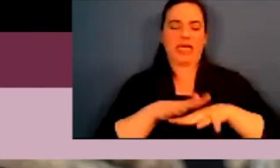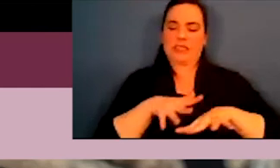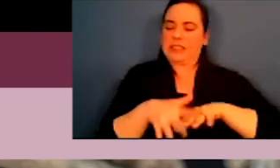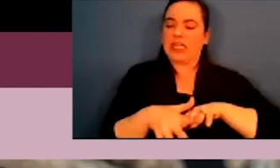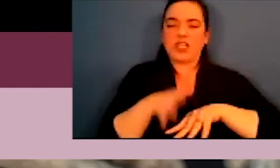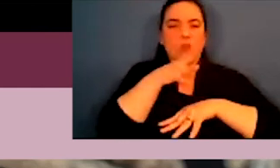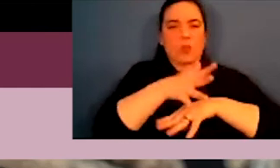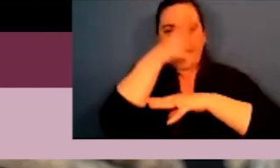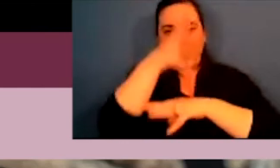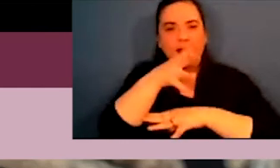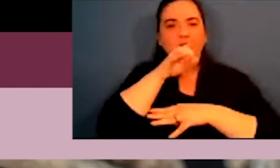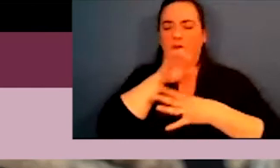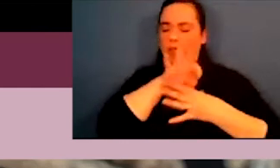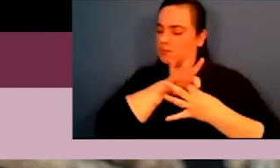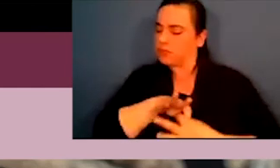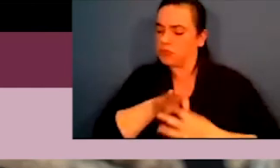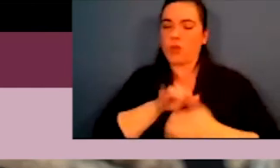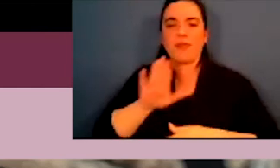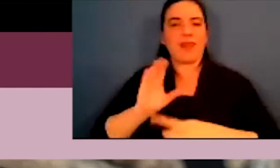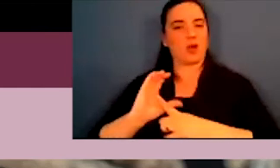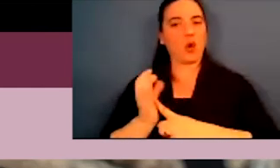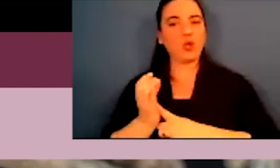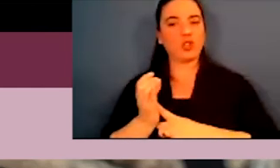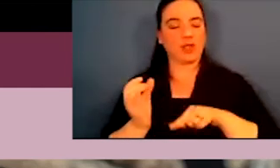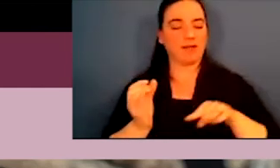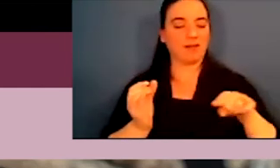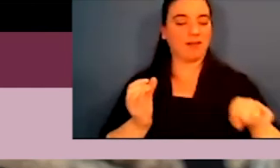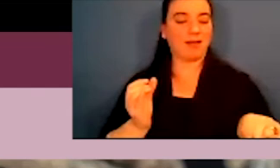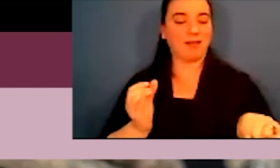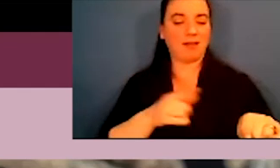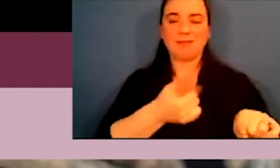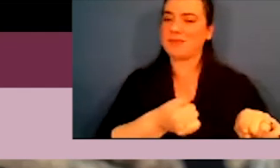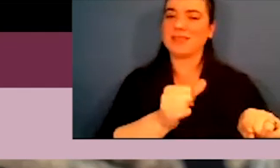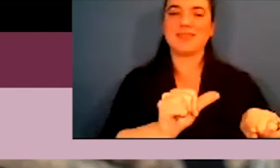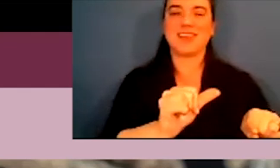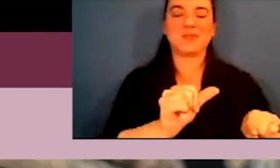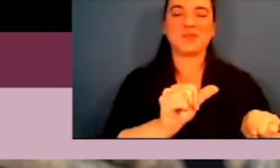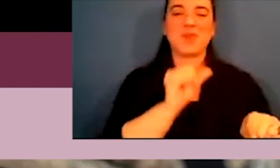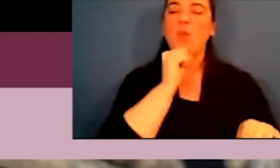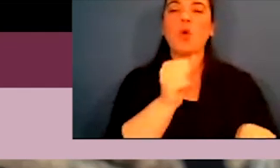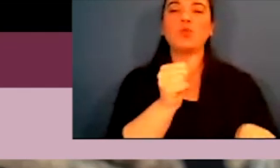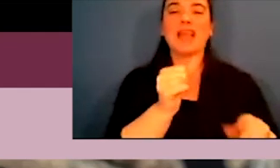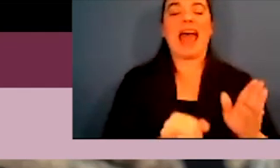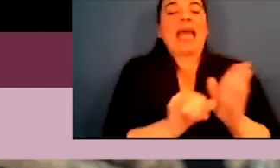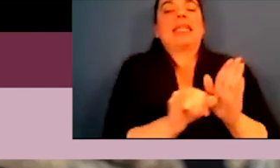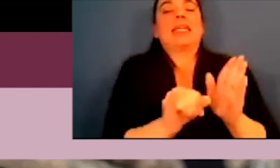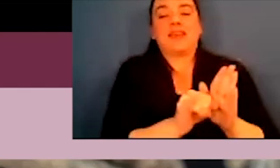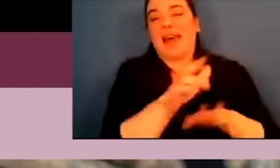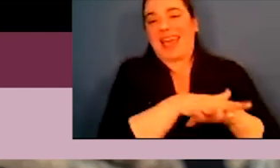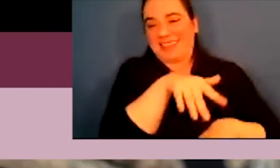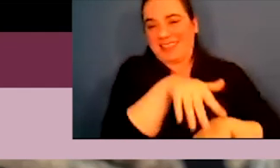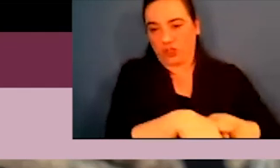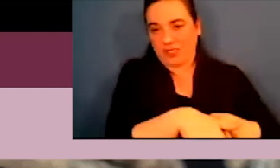or grandparents who are still very in touch with their indigenous culture, they still